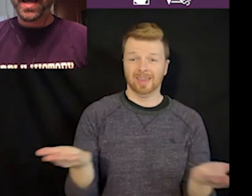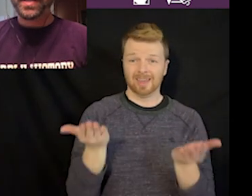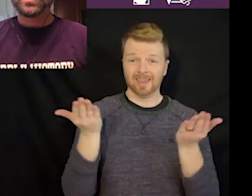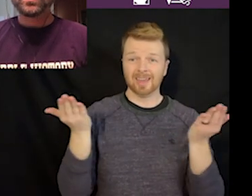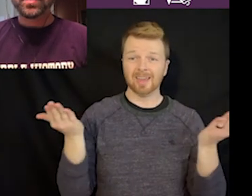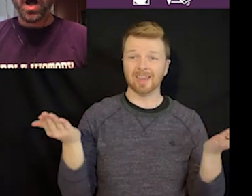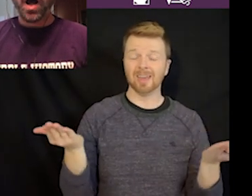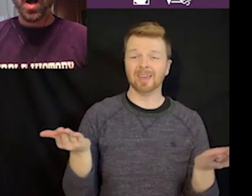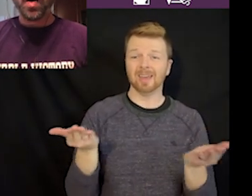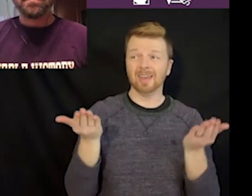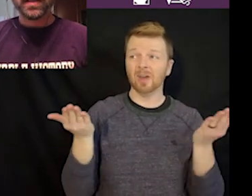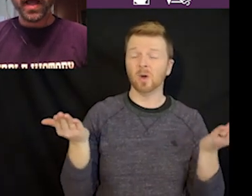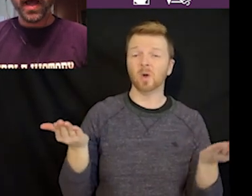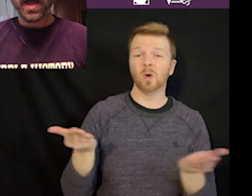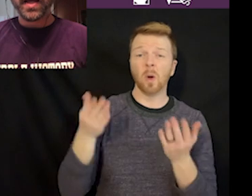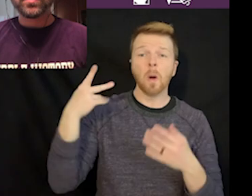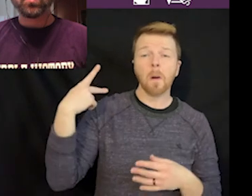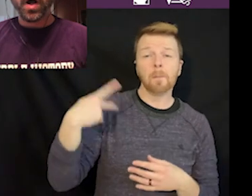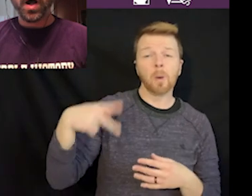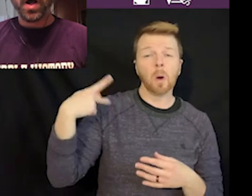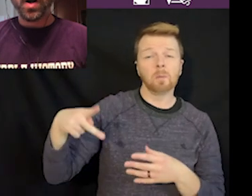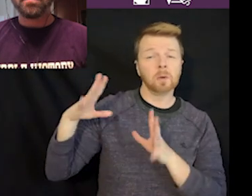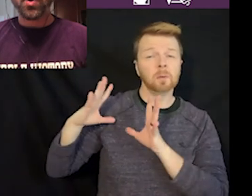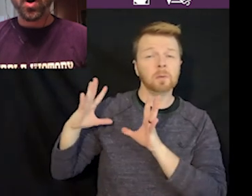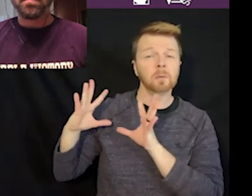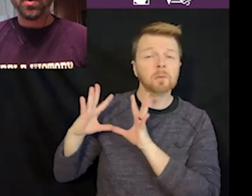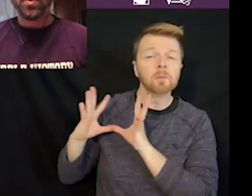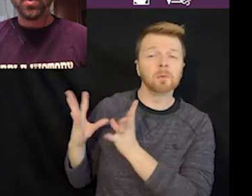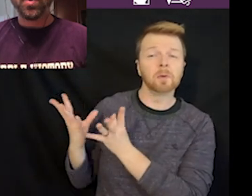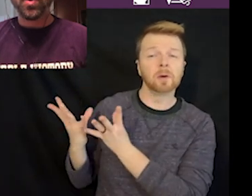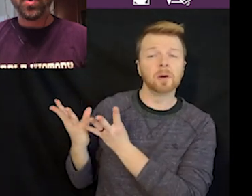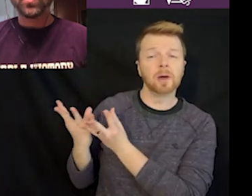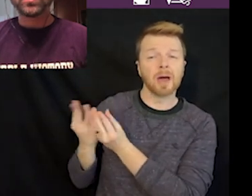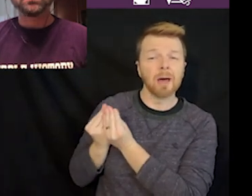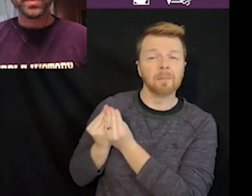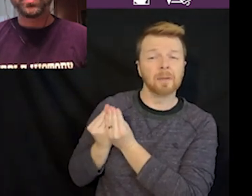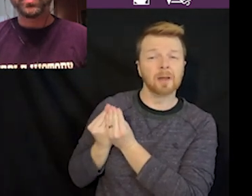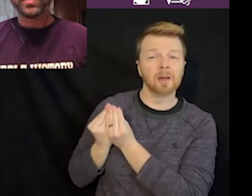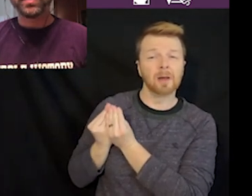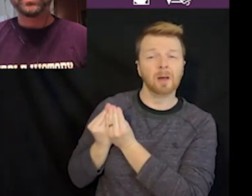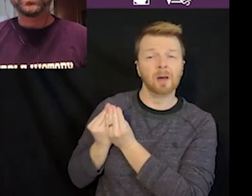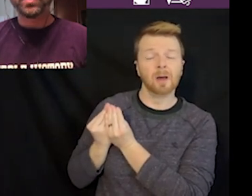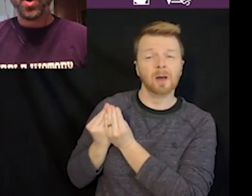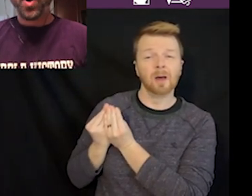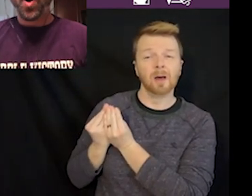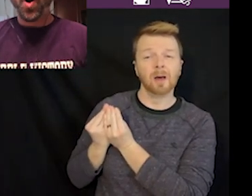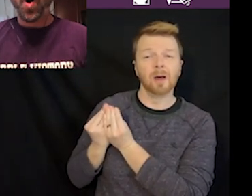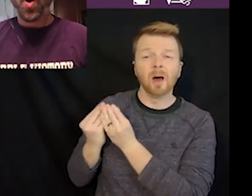It's a place where Purple Spirit